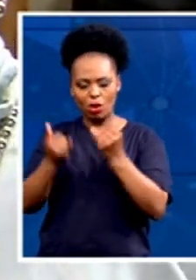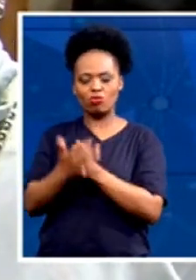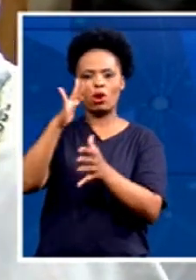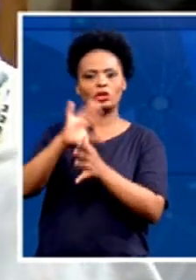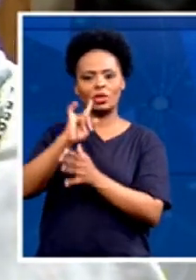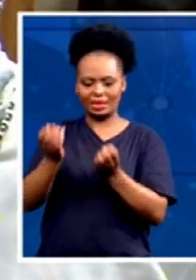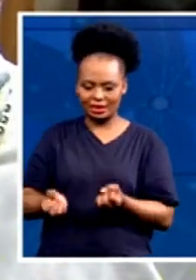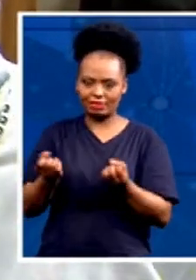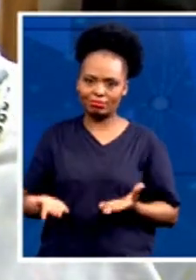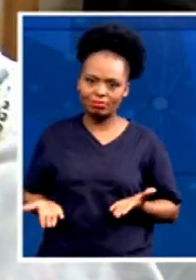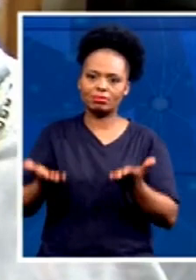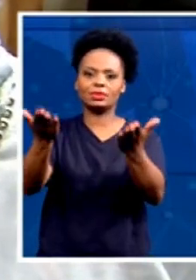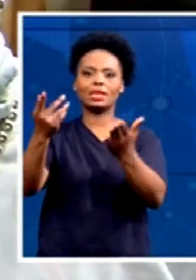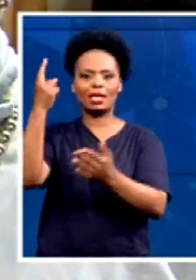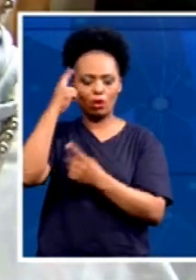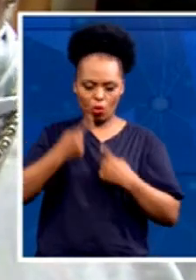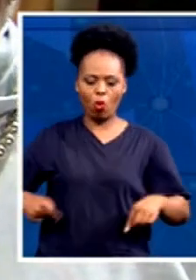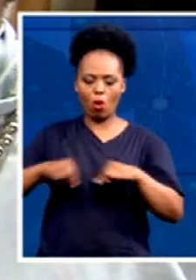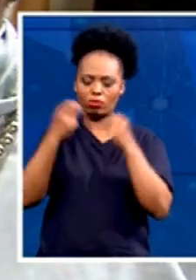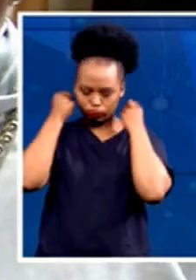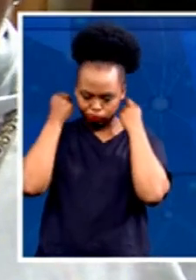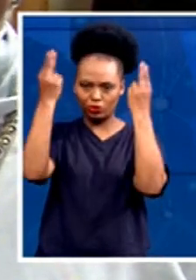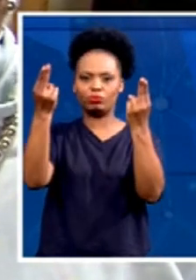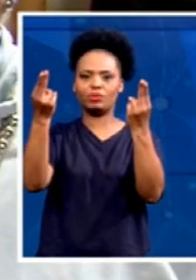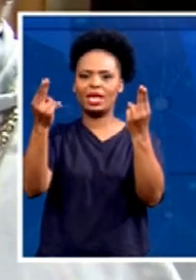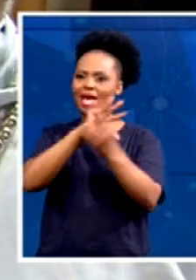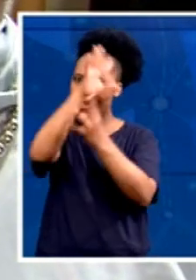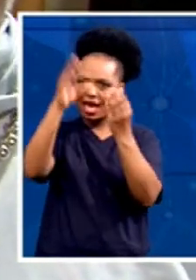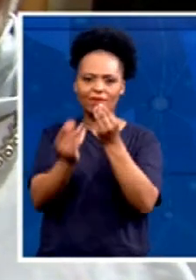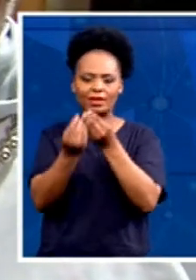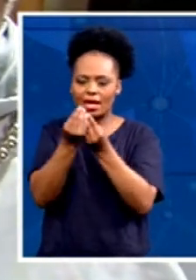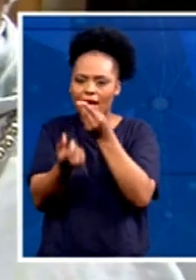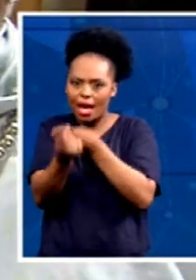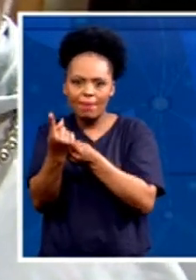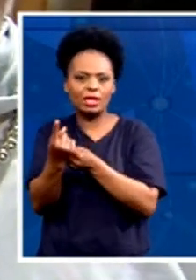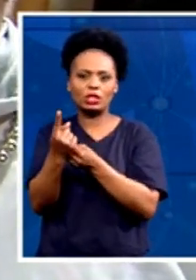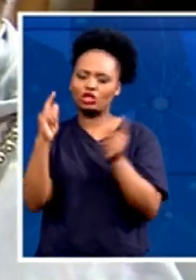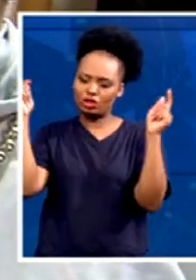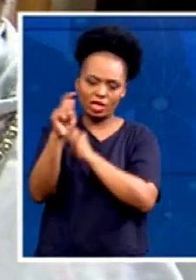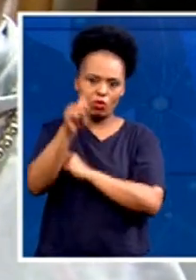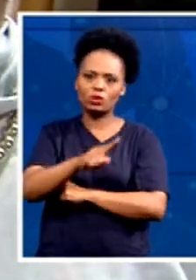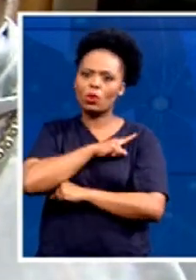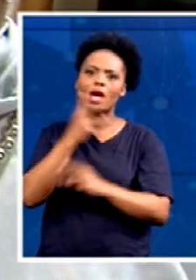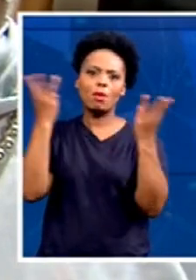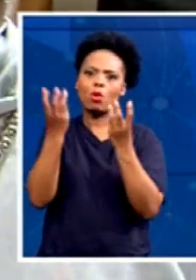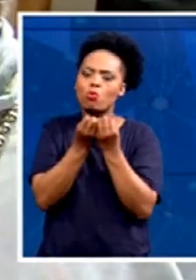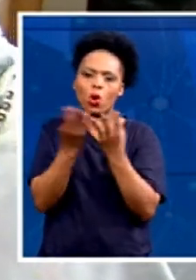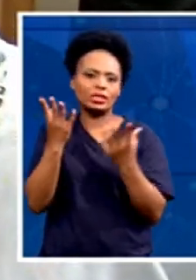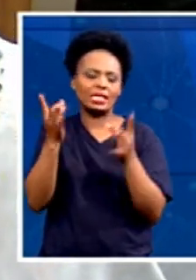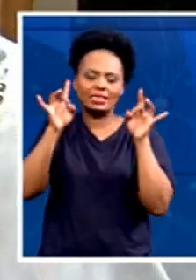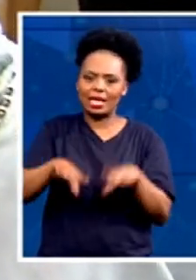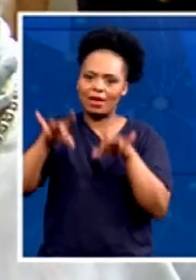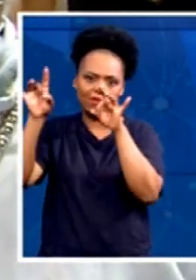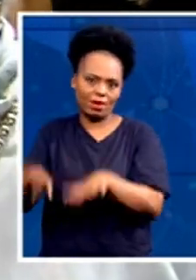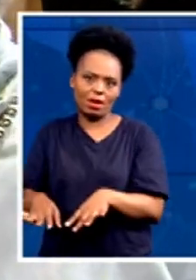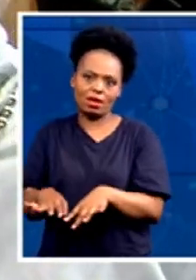situation because people are suffering on all levels in municipalities. Michelle, I mean,